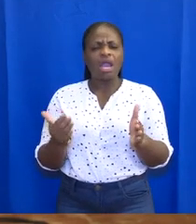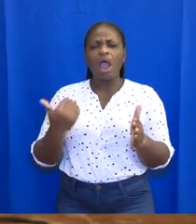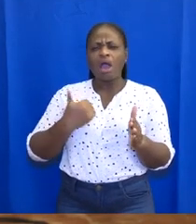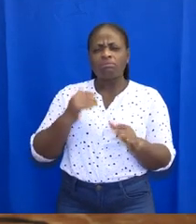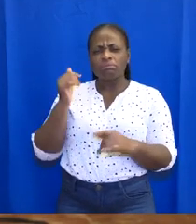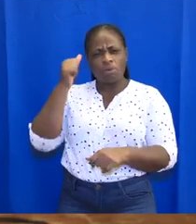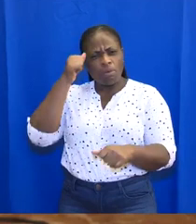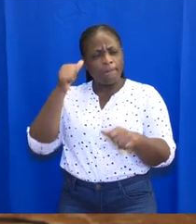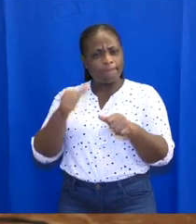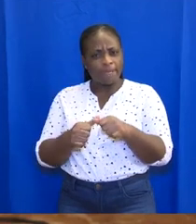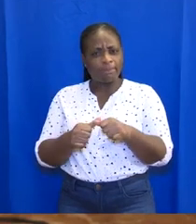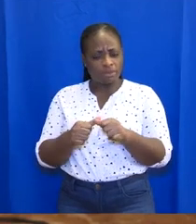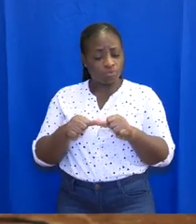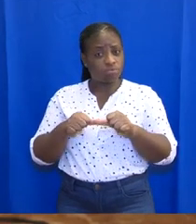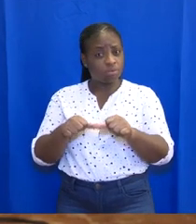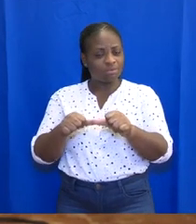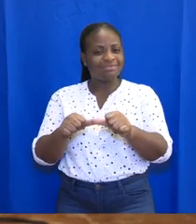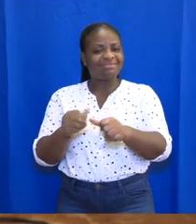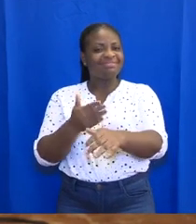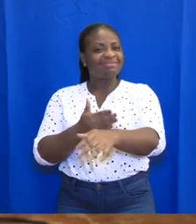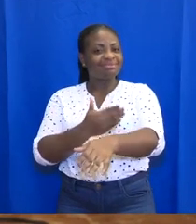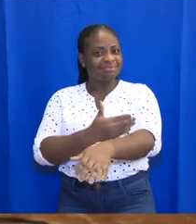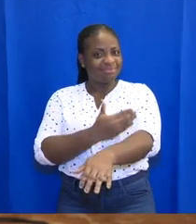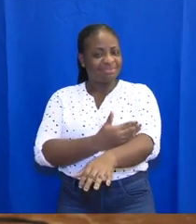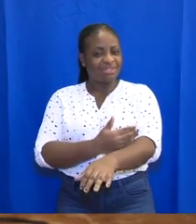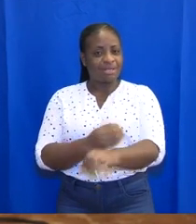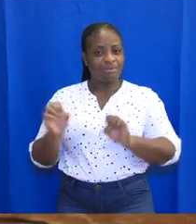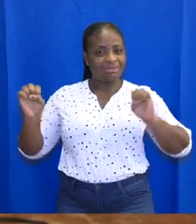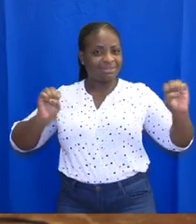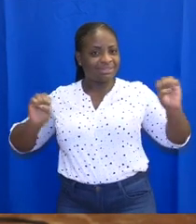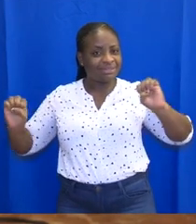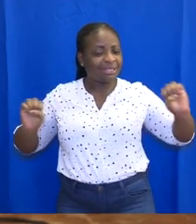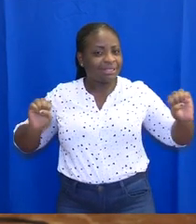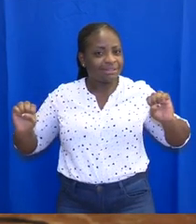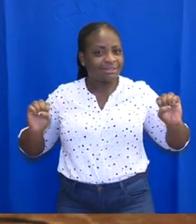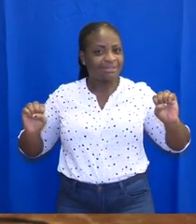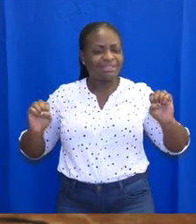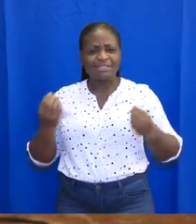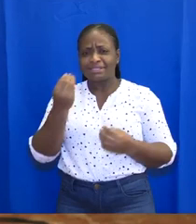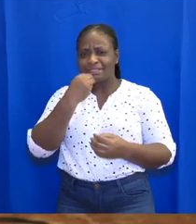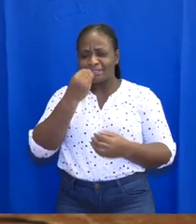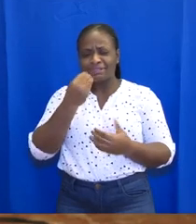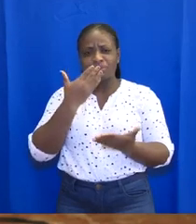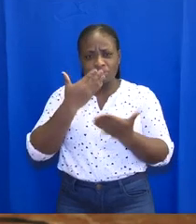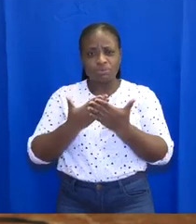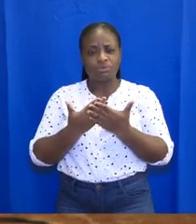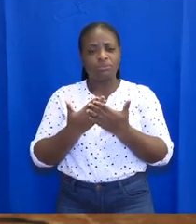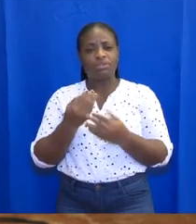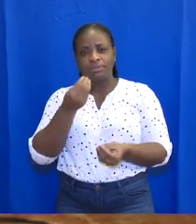have to remember to continue improving our fitness by exercising and eating well,